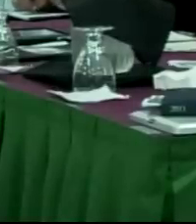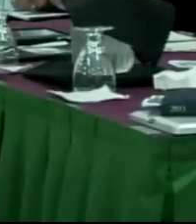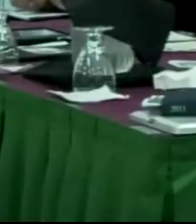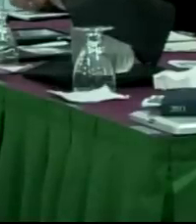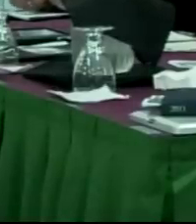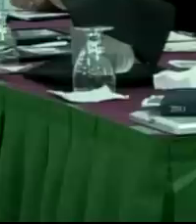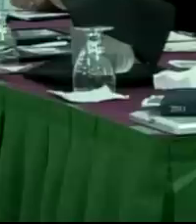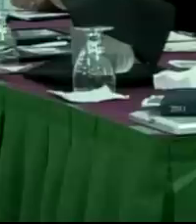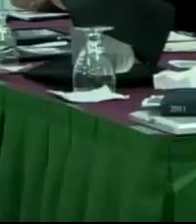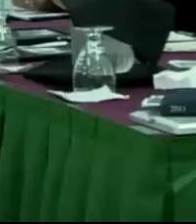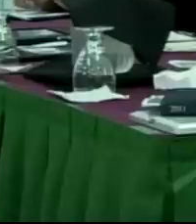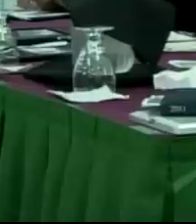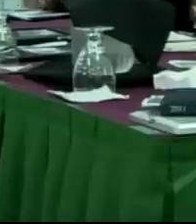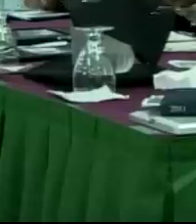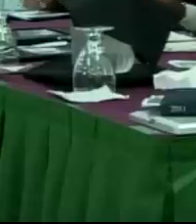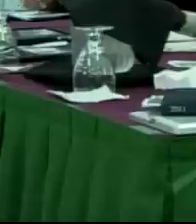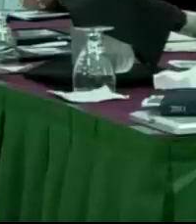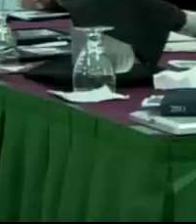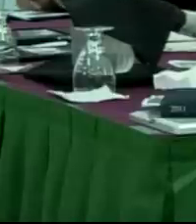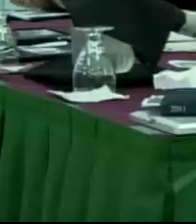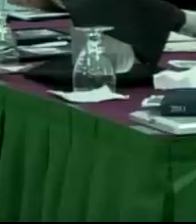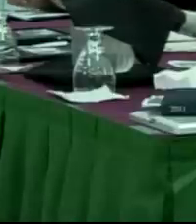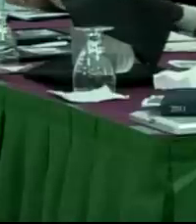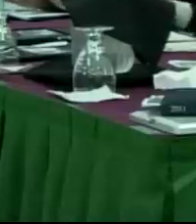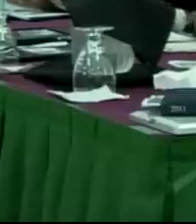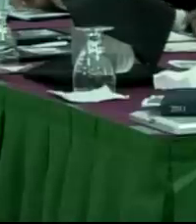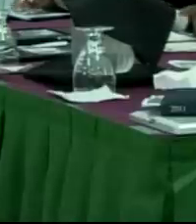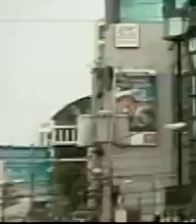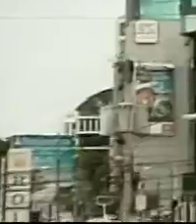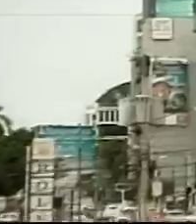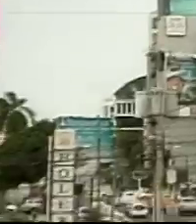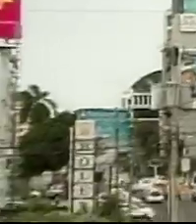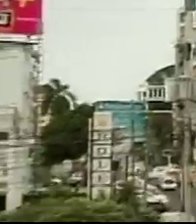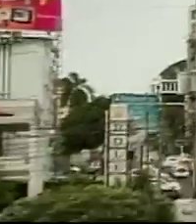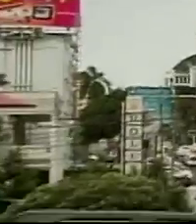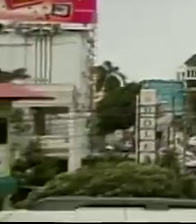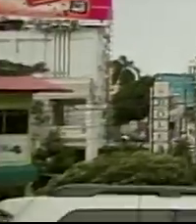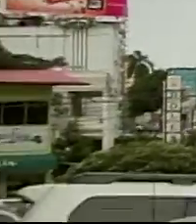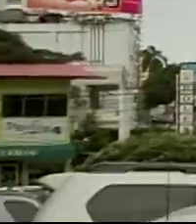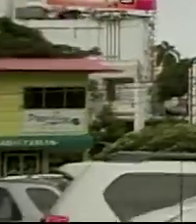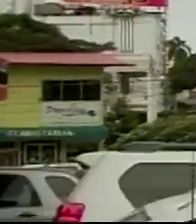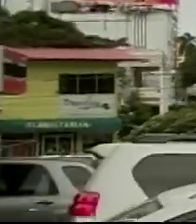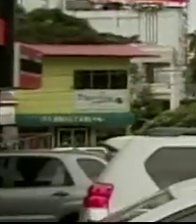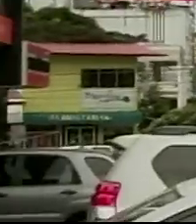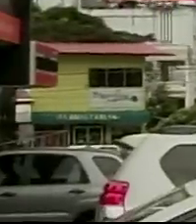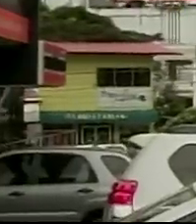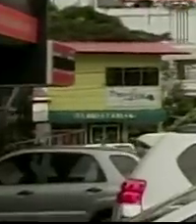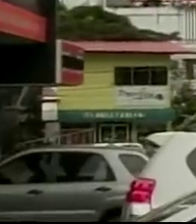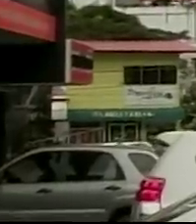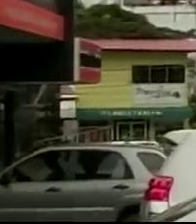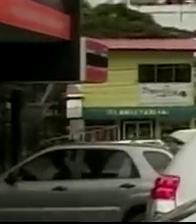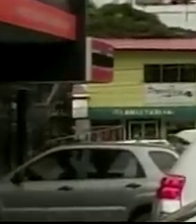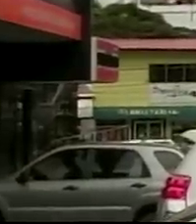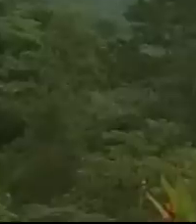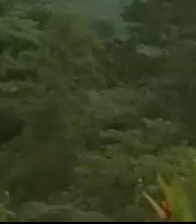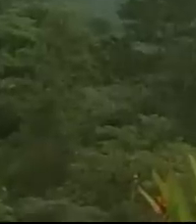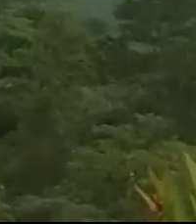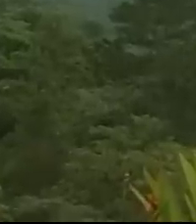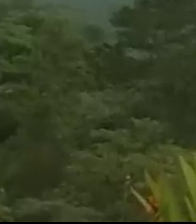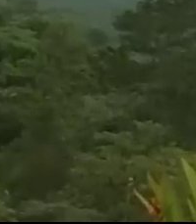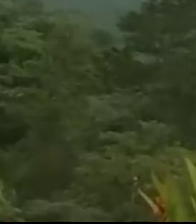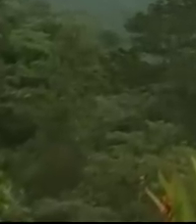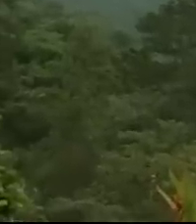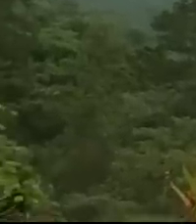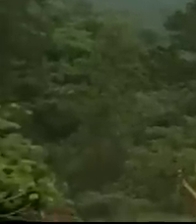of men are expected to hit the streets to send a loud message to the nation. And tonight we tell you about a place where you can get great deals